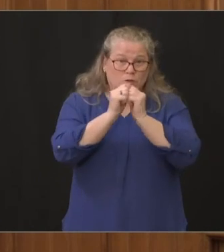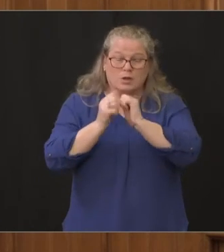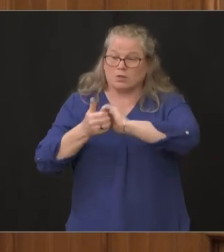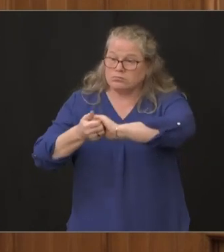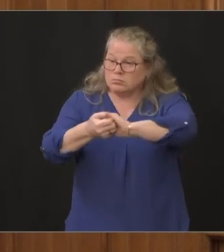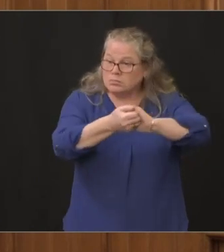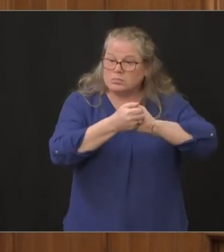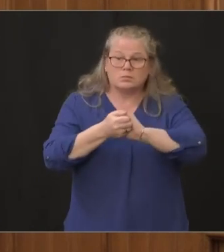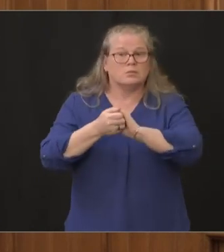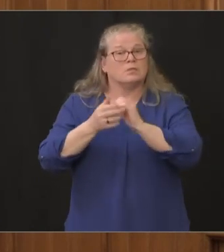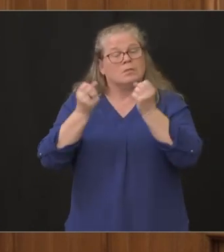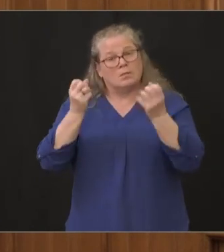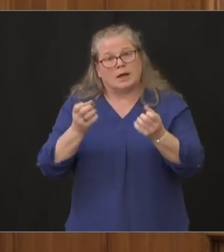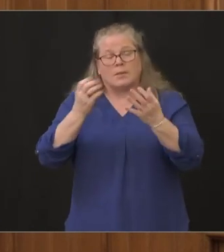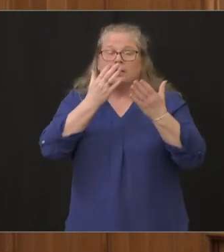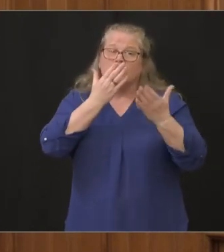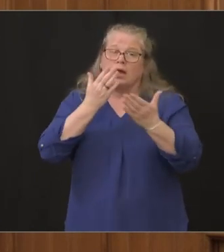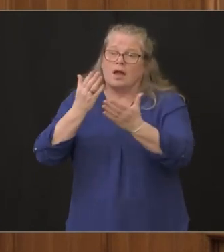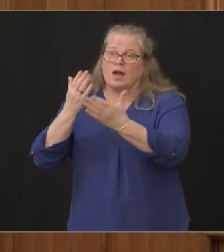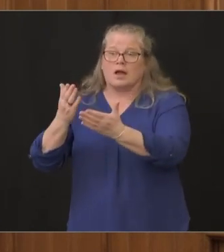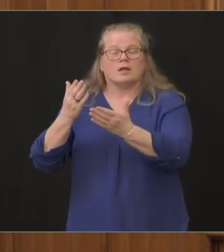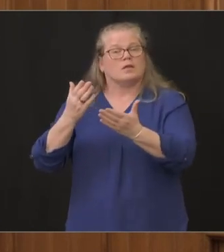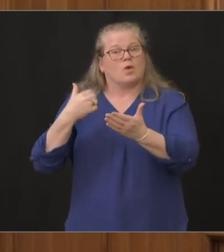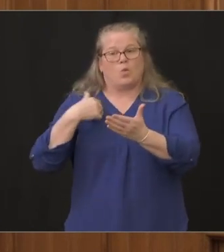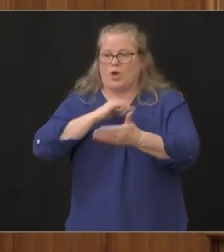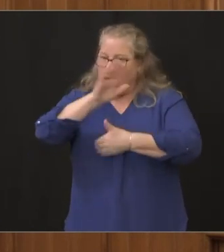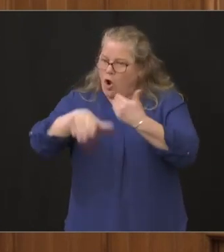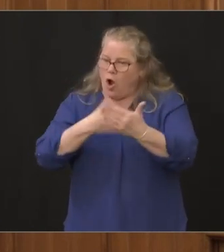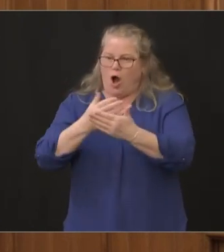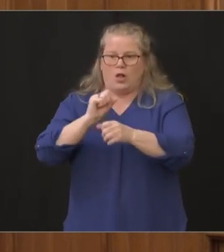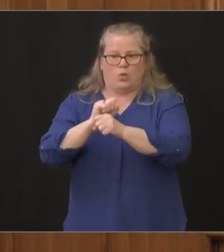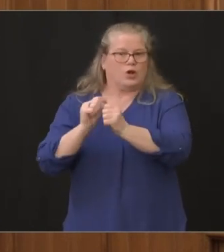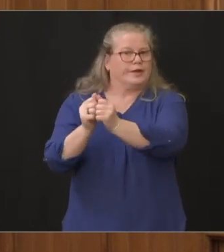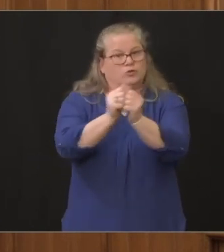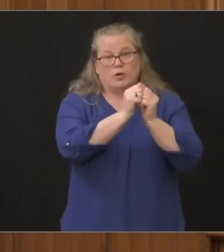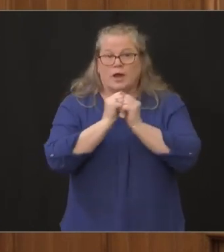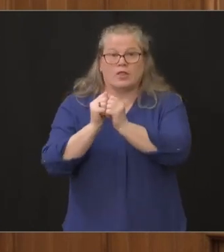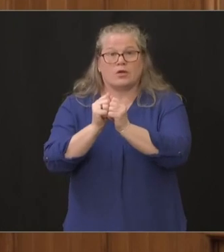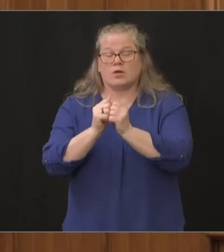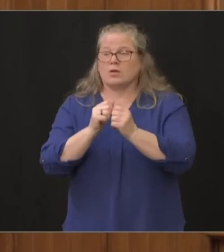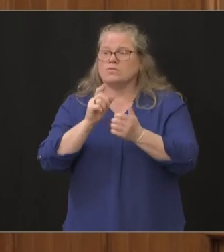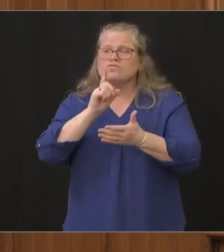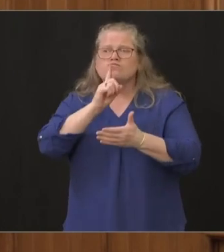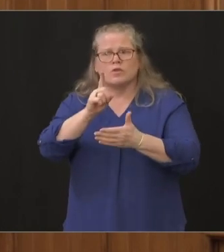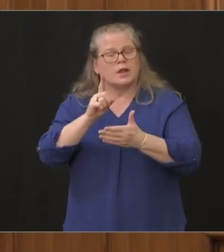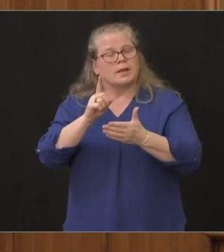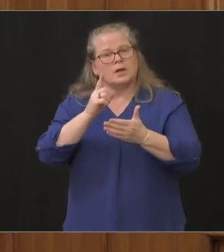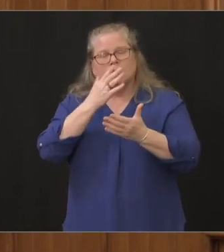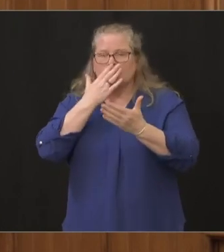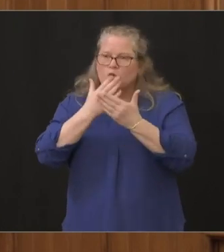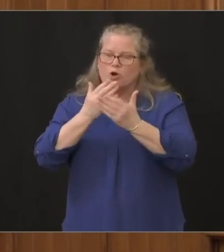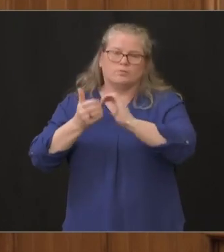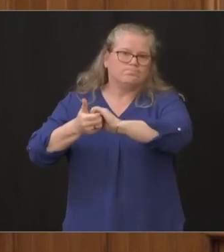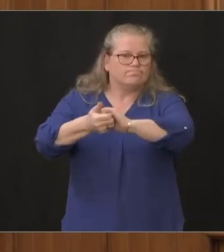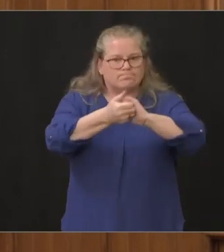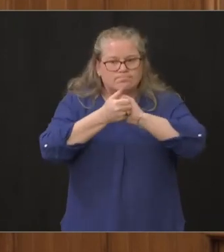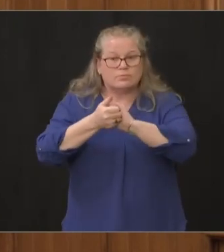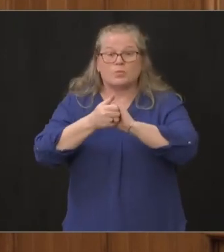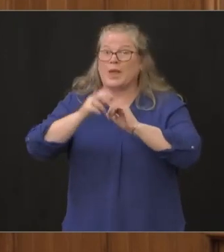we're in this together and we're responding in a very significant way hospitals and health systems have to continue to do what we do we're still